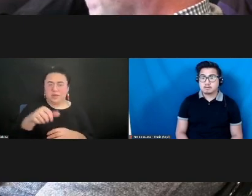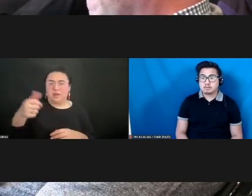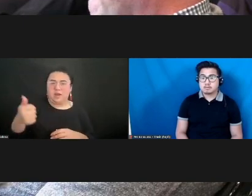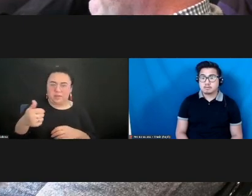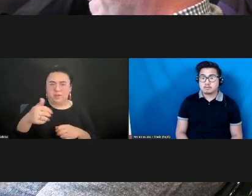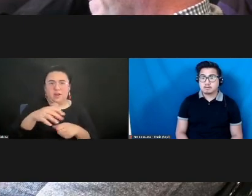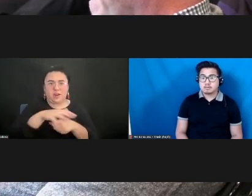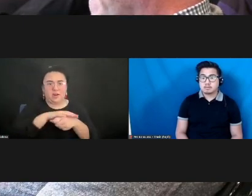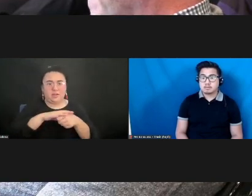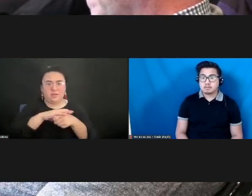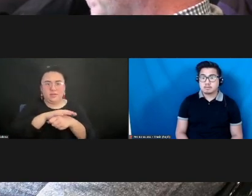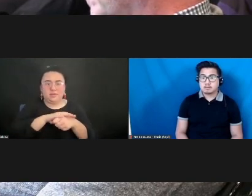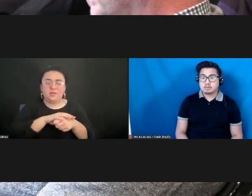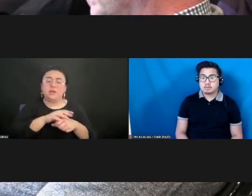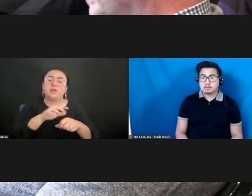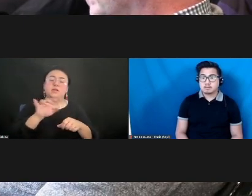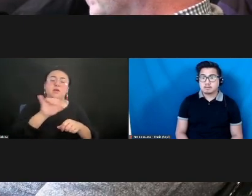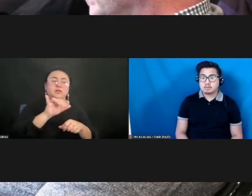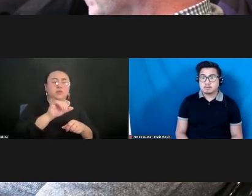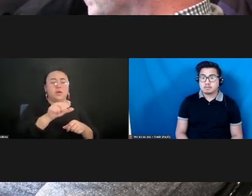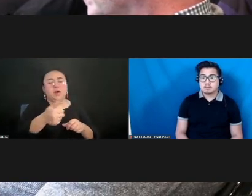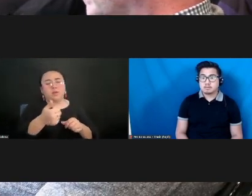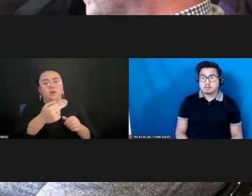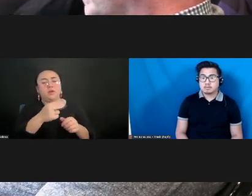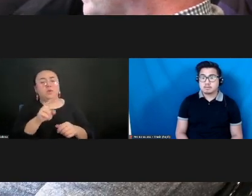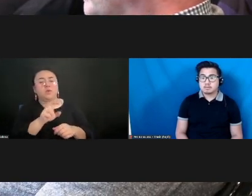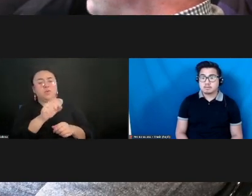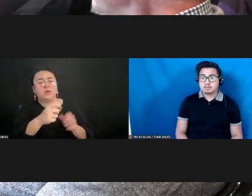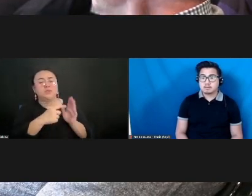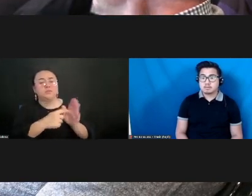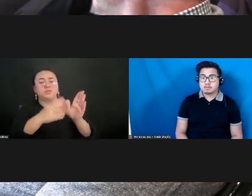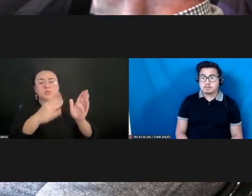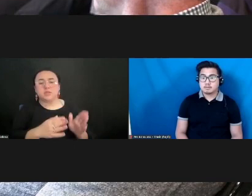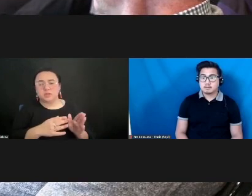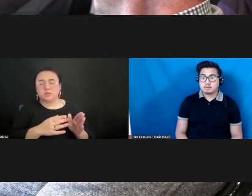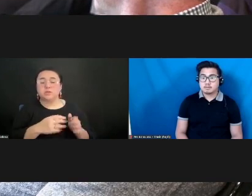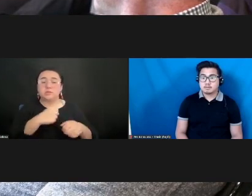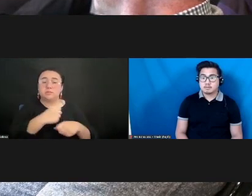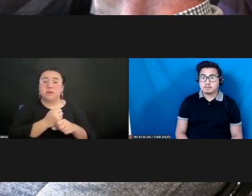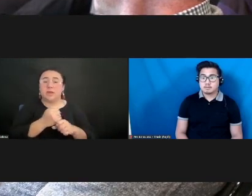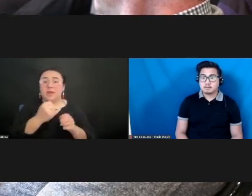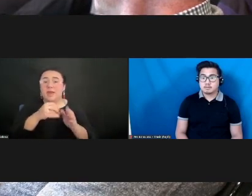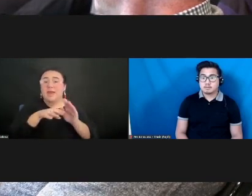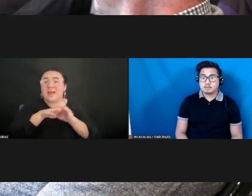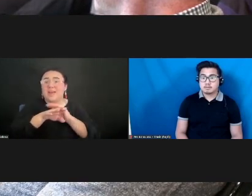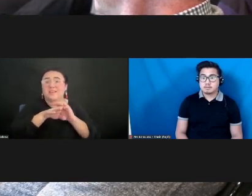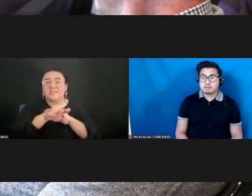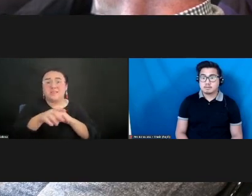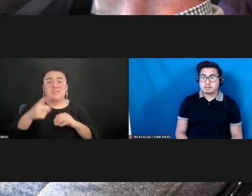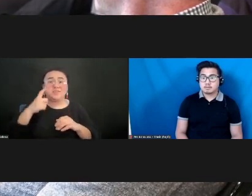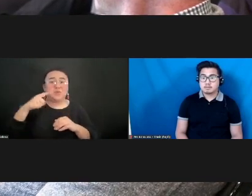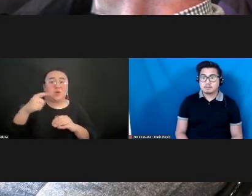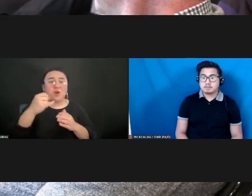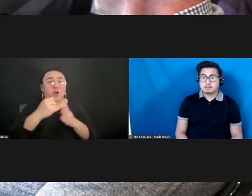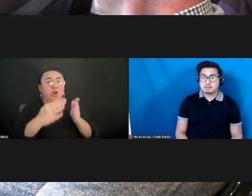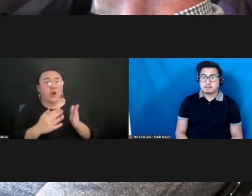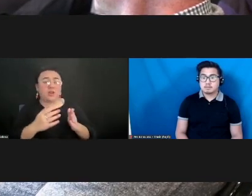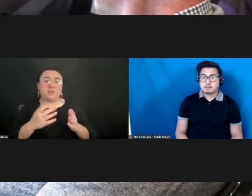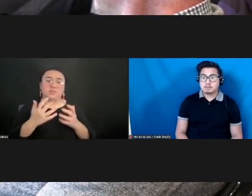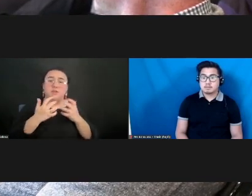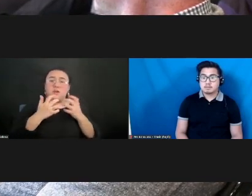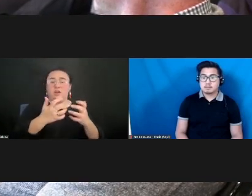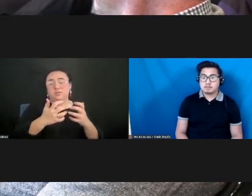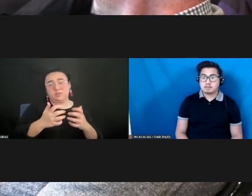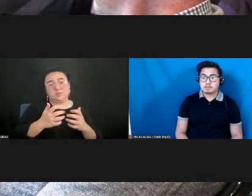presenters as a way of creating access for both the artists and the audiences to work that they would otherwise never have a chance to see. So that's a happy